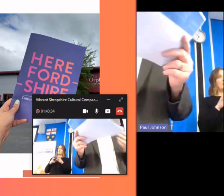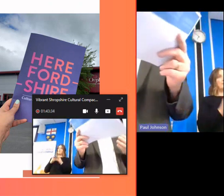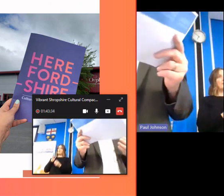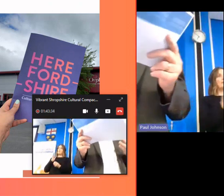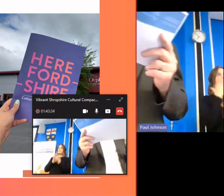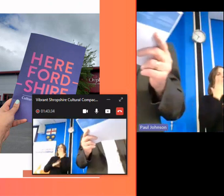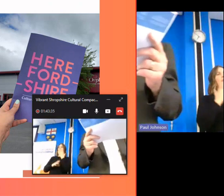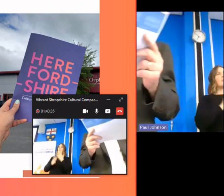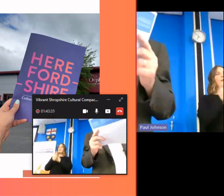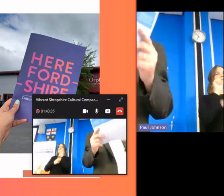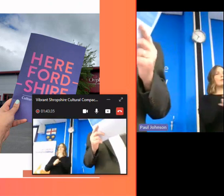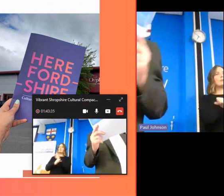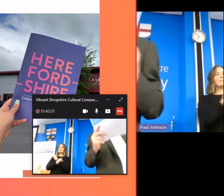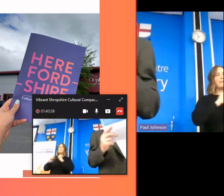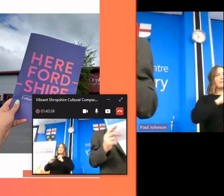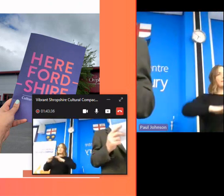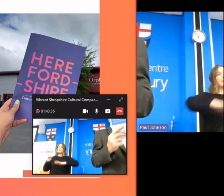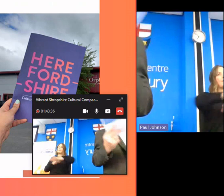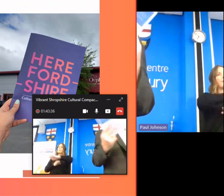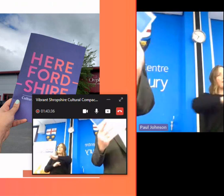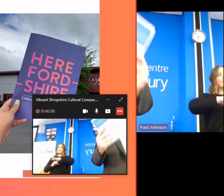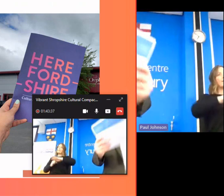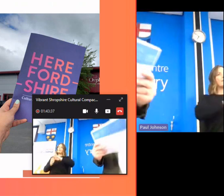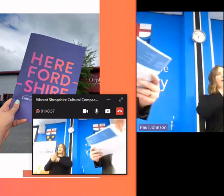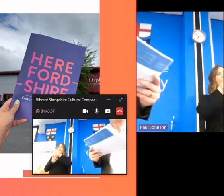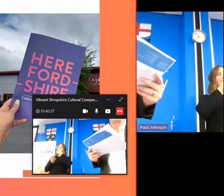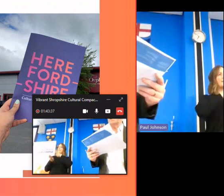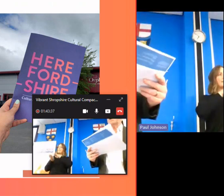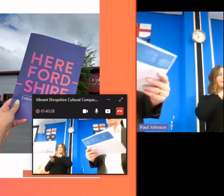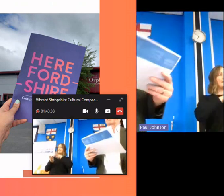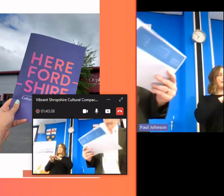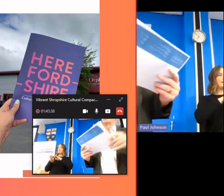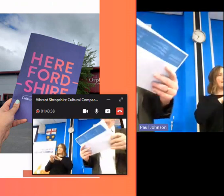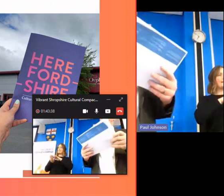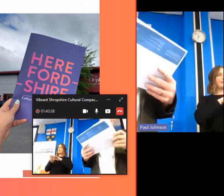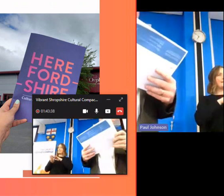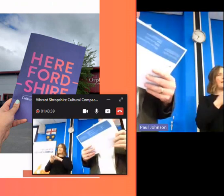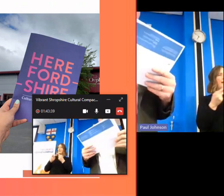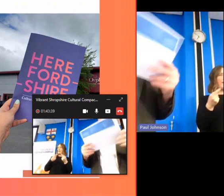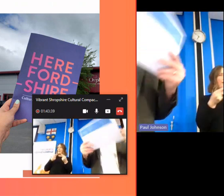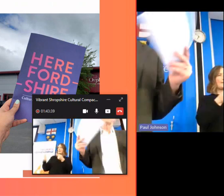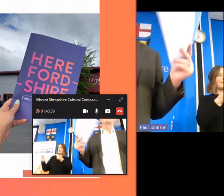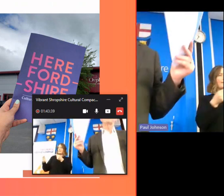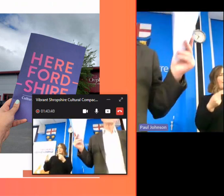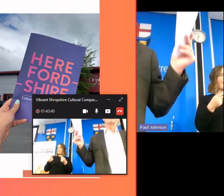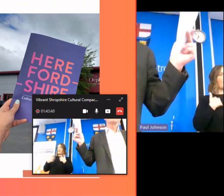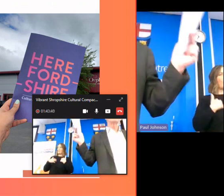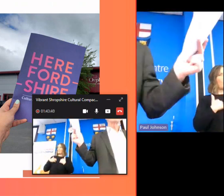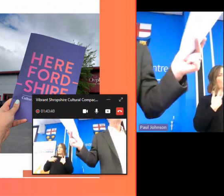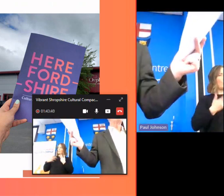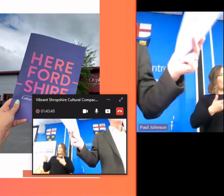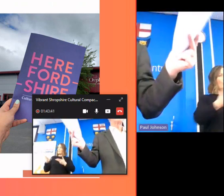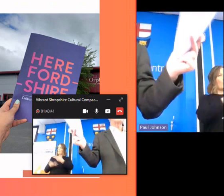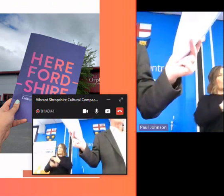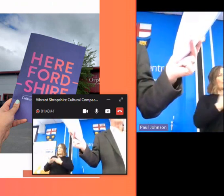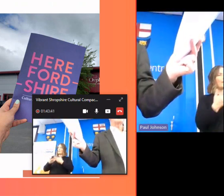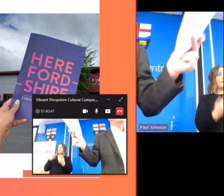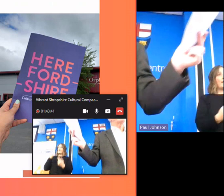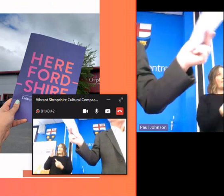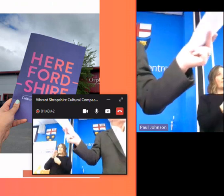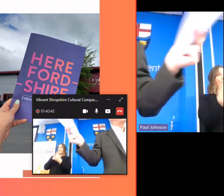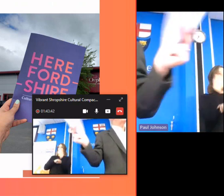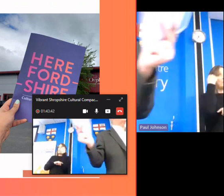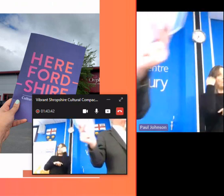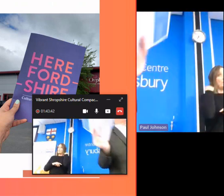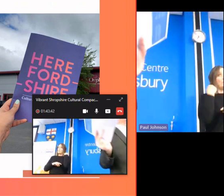cultural spaces and places in hereford city um the debate there was really um was really important at that